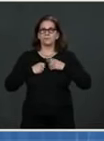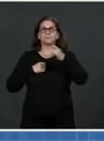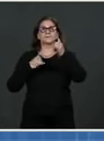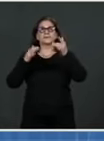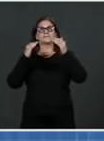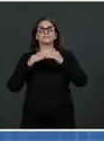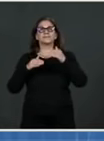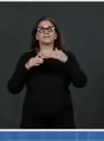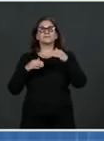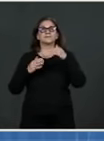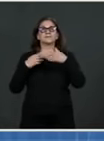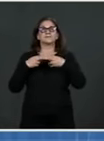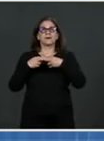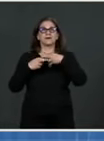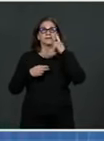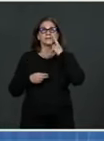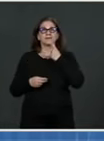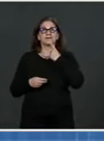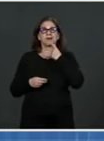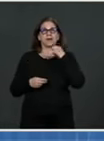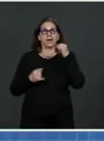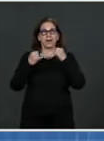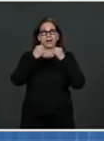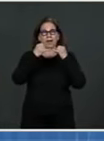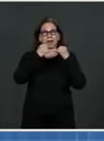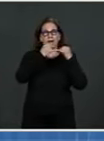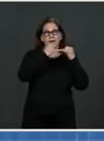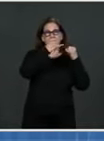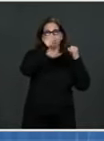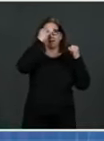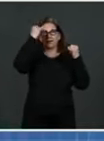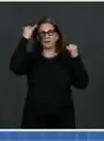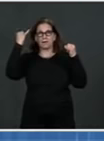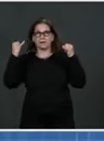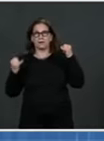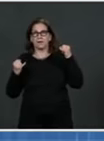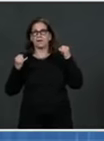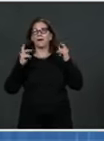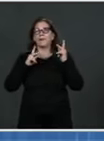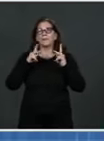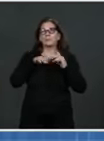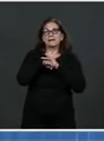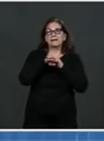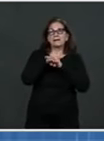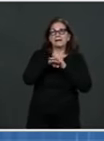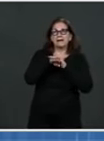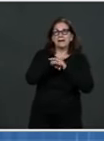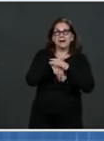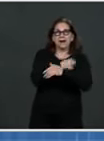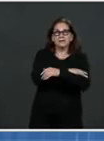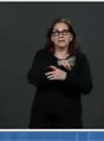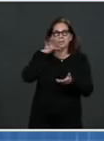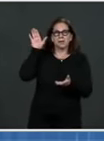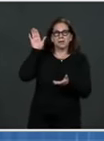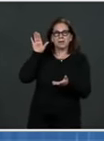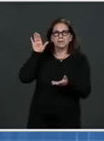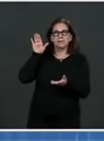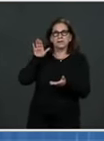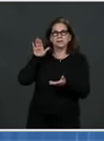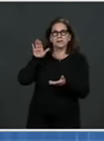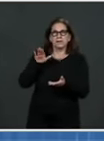hospitalizations going down, as in the blue bars, vaccinating people going up.